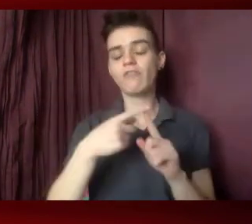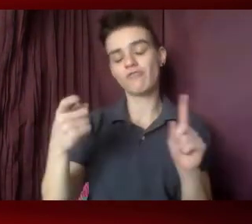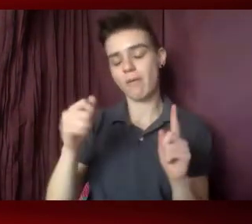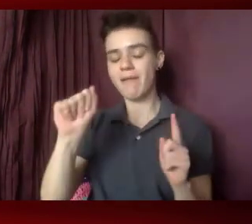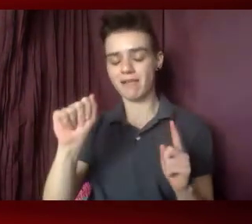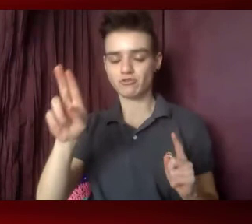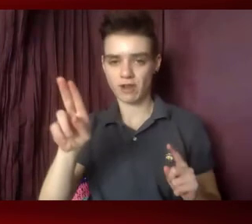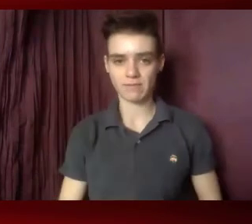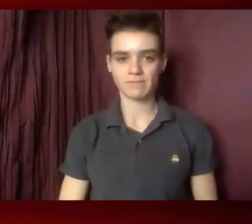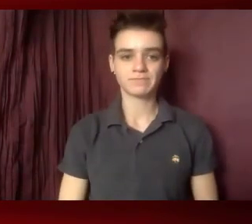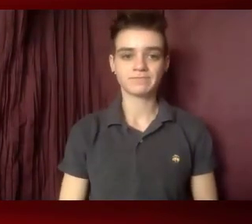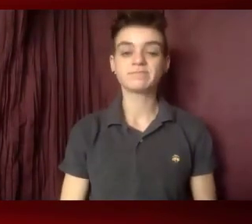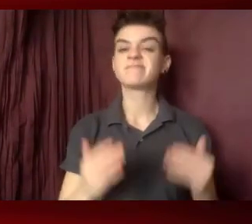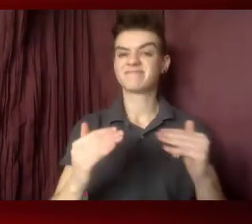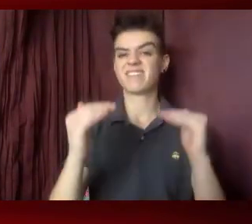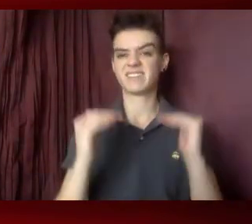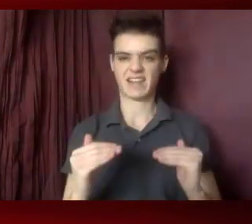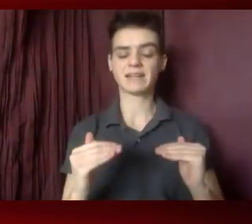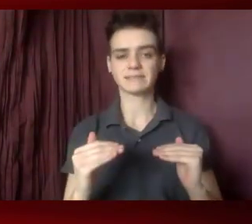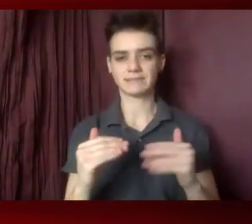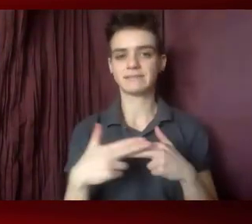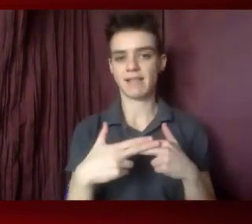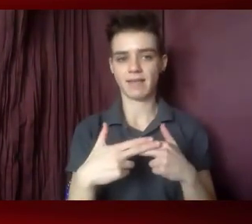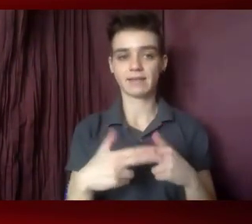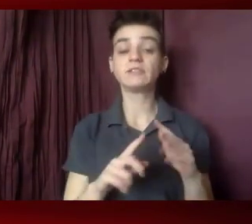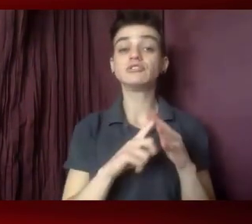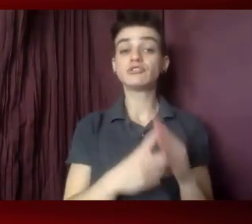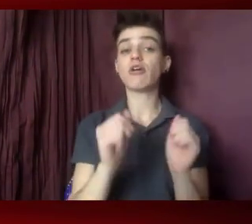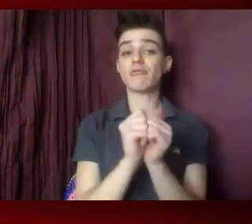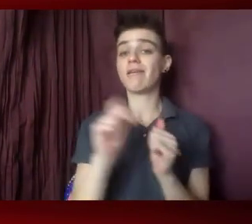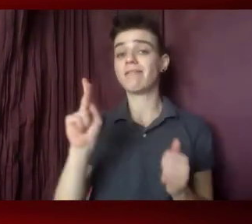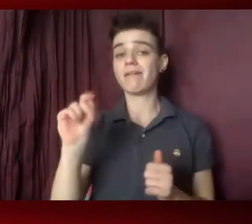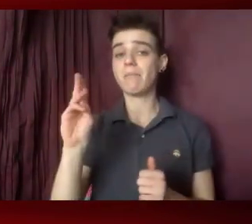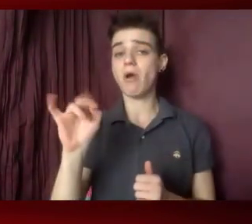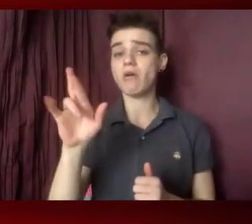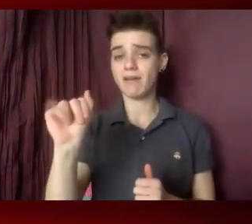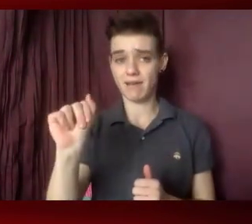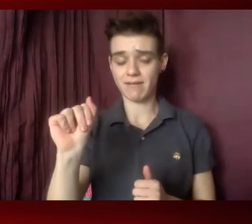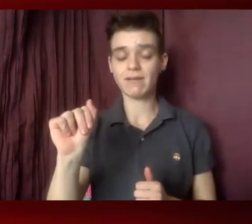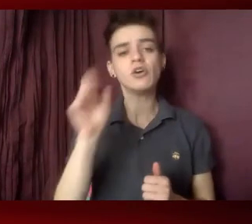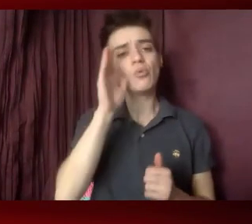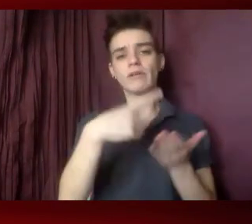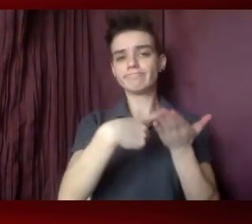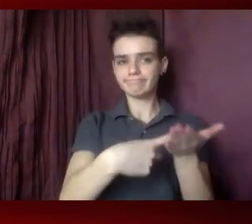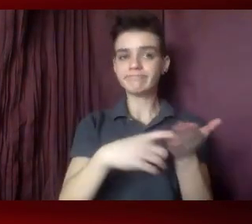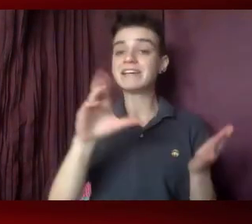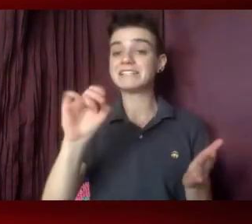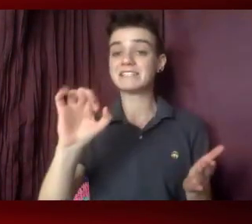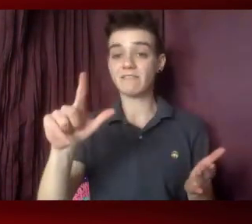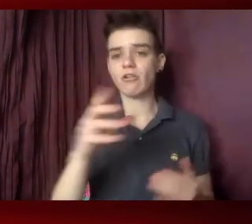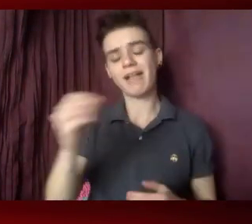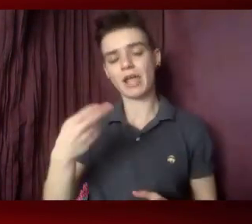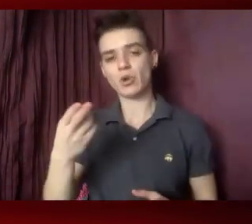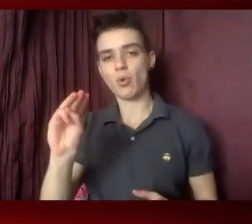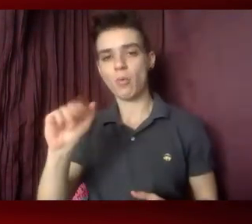And as we go to the next slide, we'll start with Kamaria, who will talk about the civil and human rights brief. Then